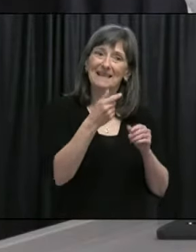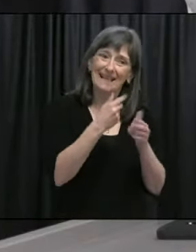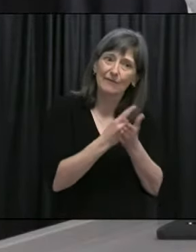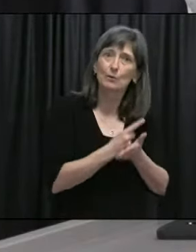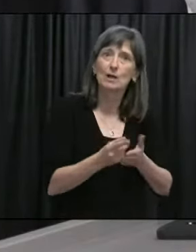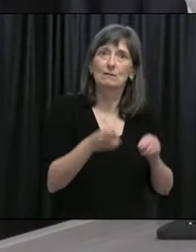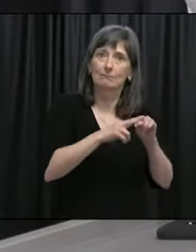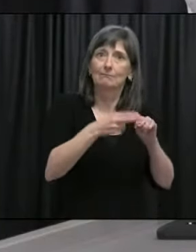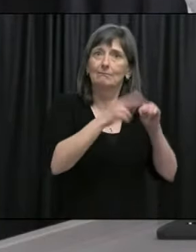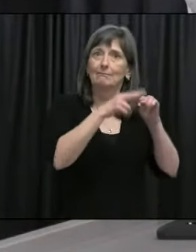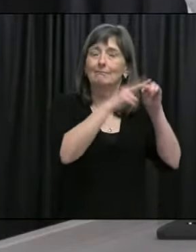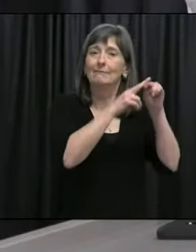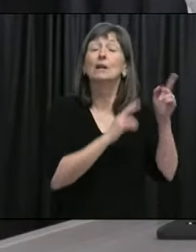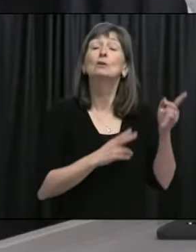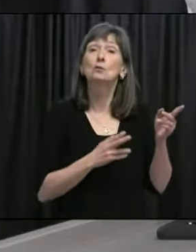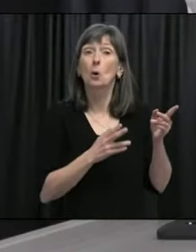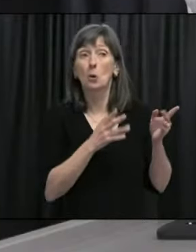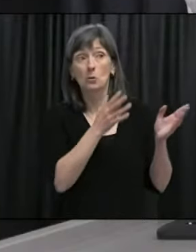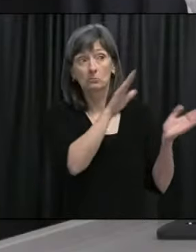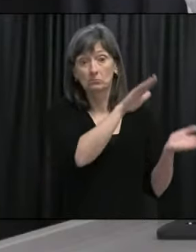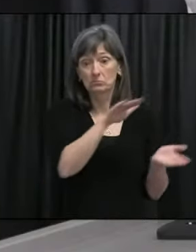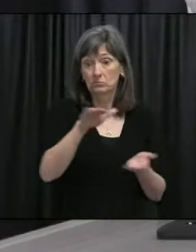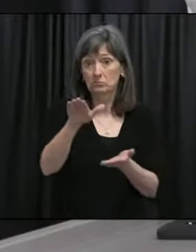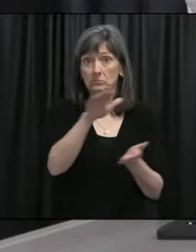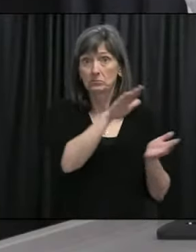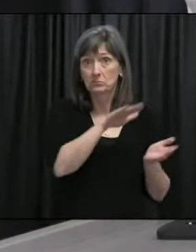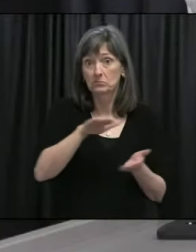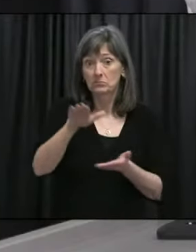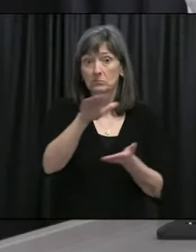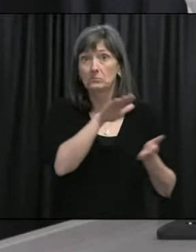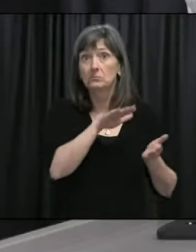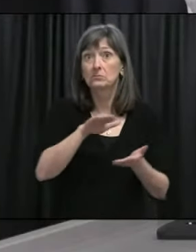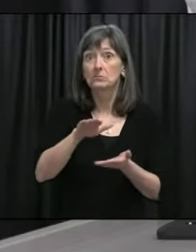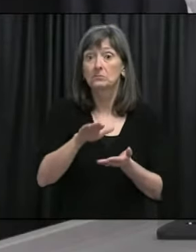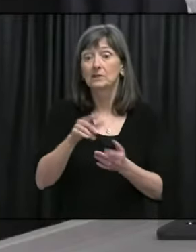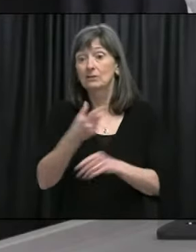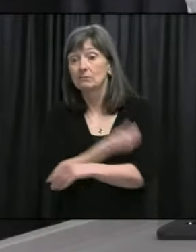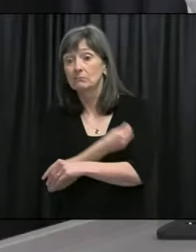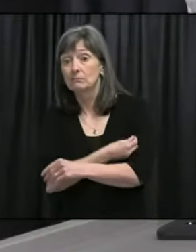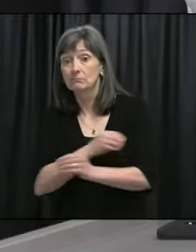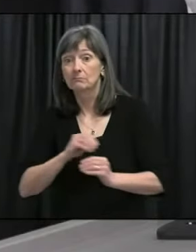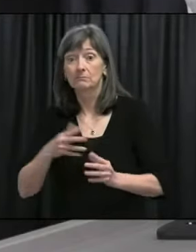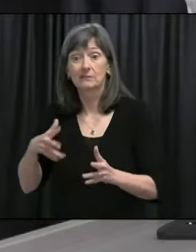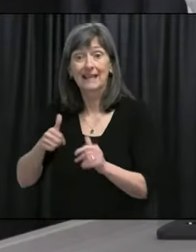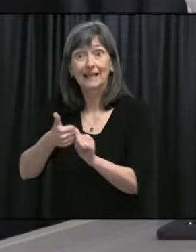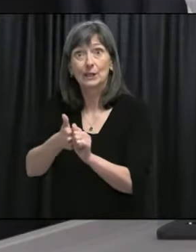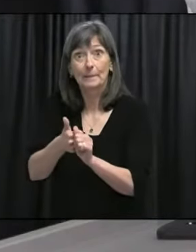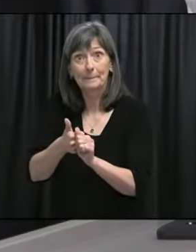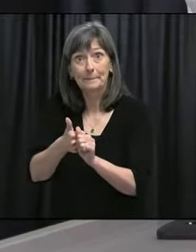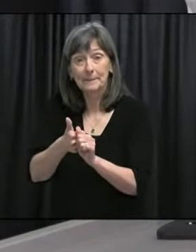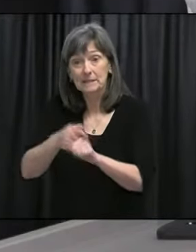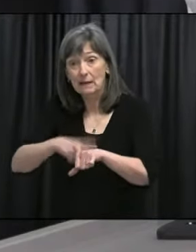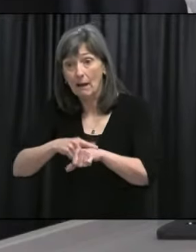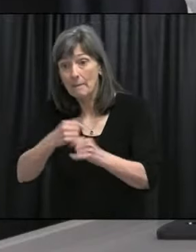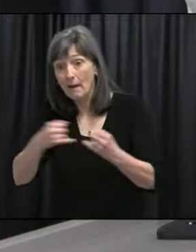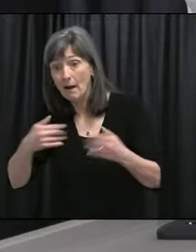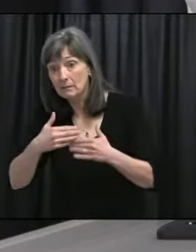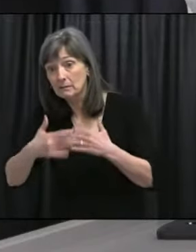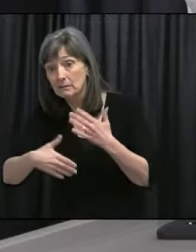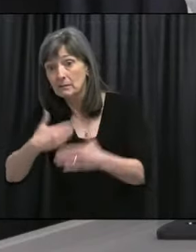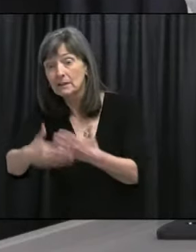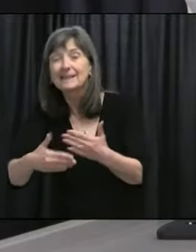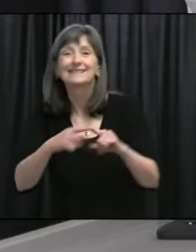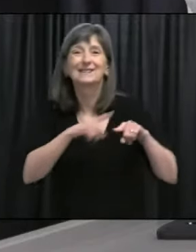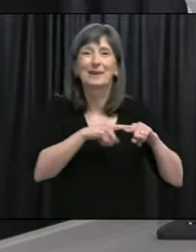out over time will depend on the Pfizer delivery schedule, but also depends on whether our estimates